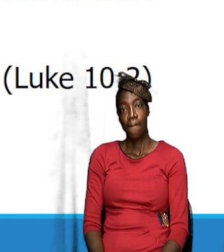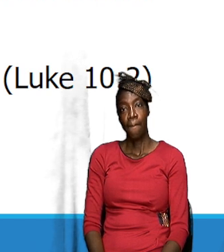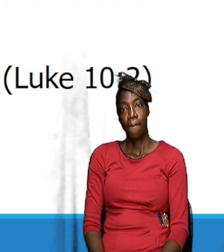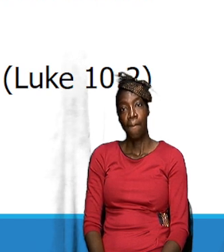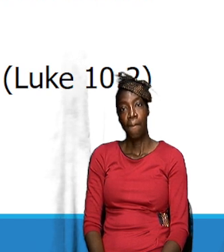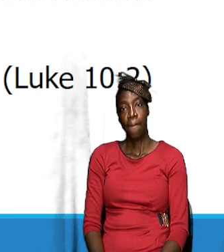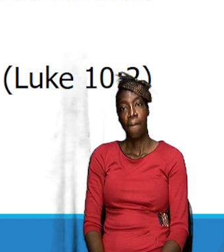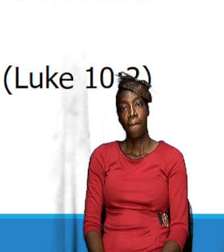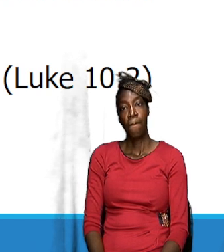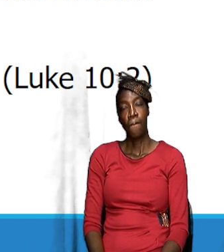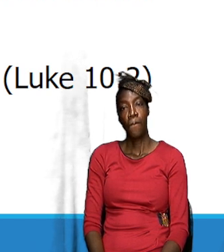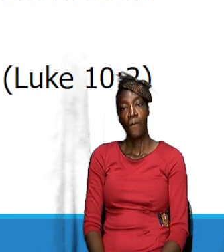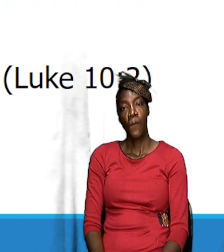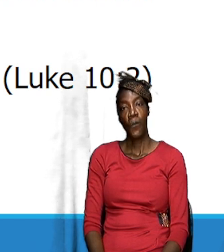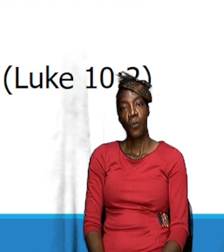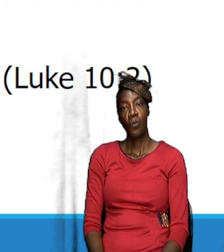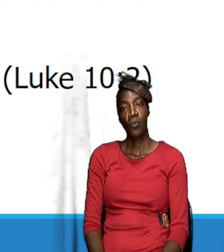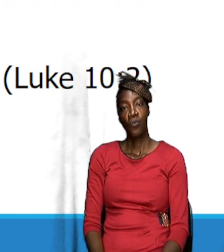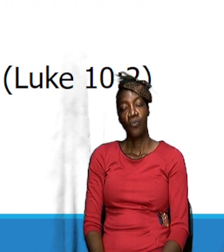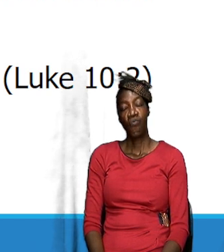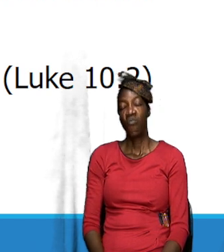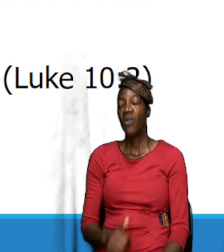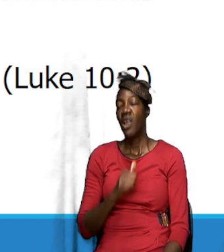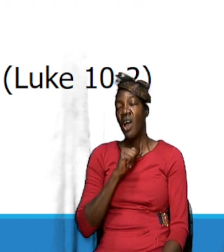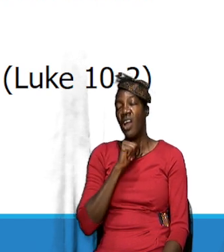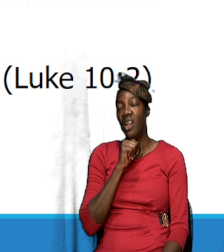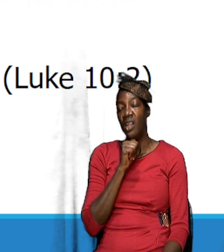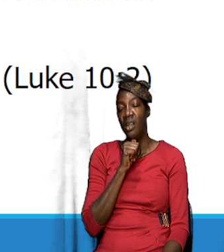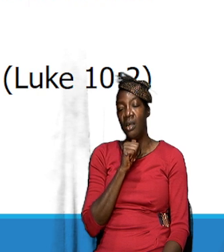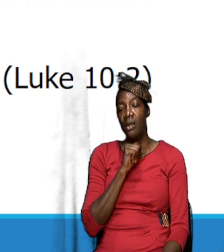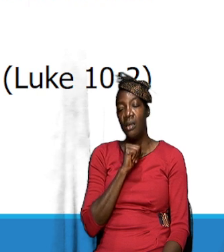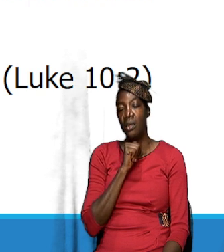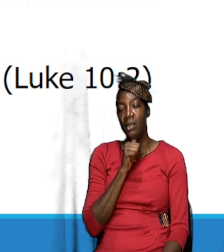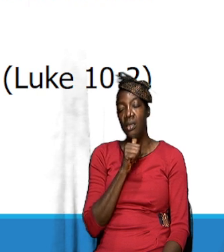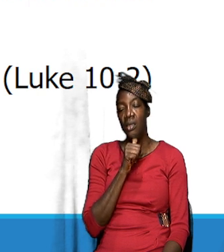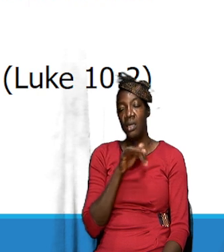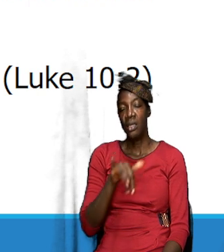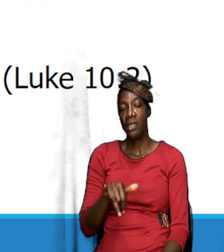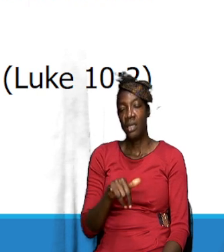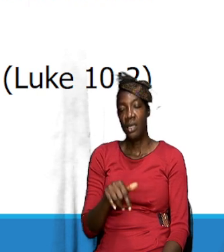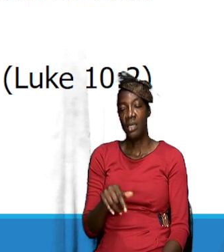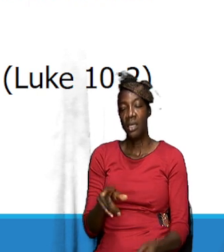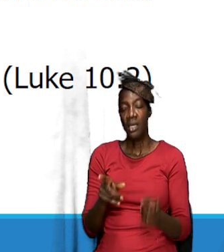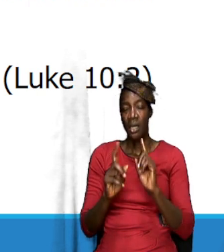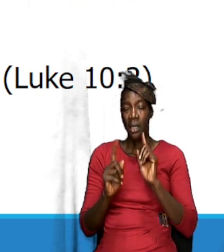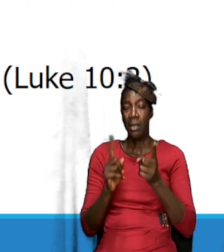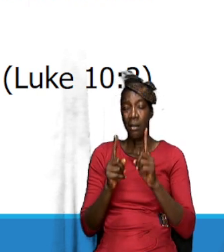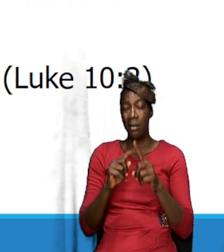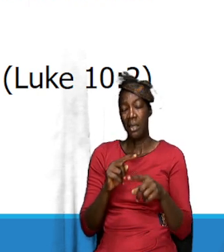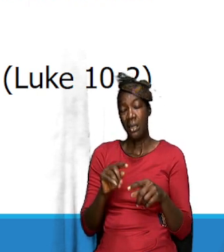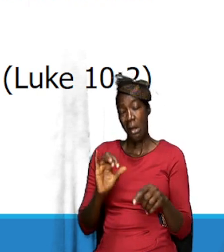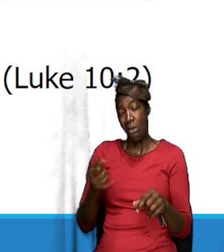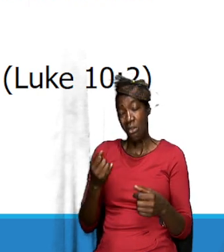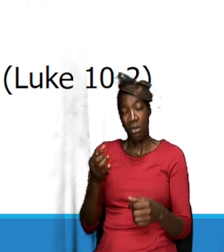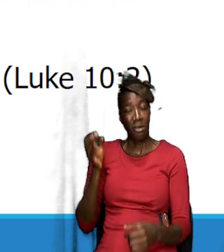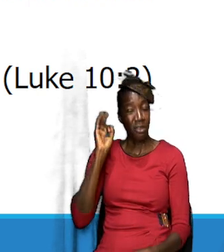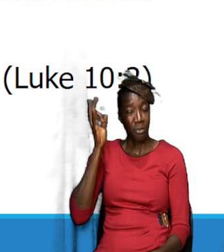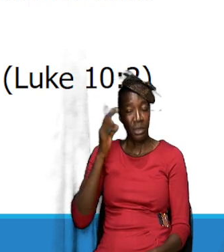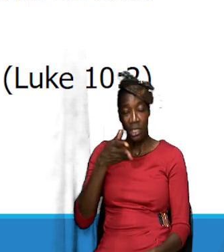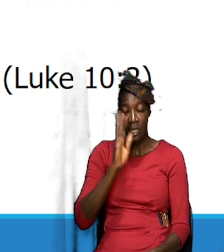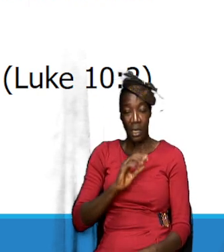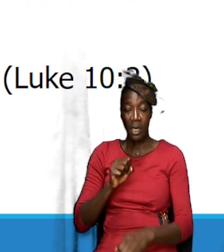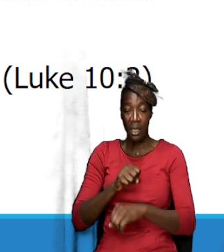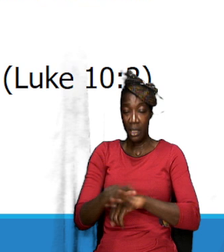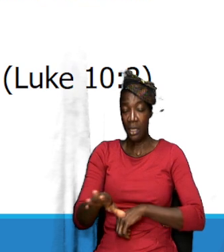again, I underscored the point. So, it's not that I'm not speaking here, I'm preaching, you know, but God can send you